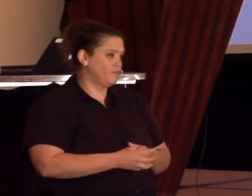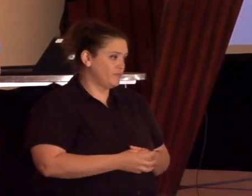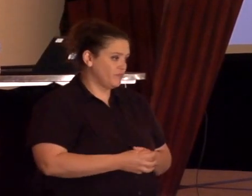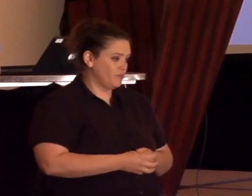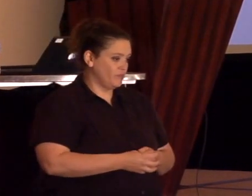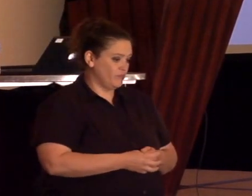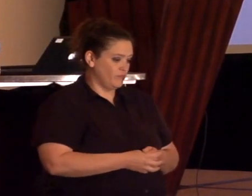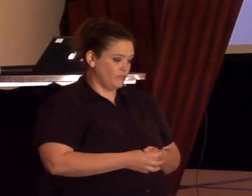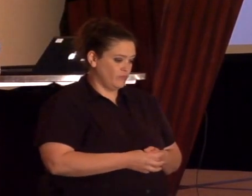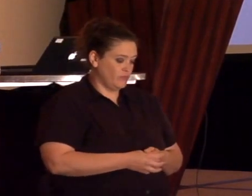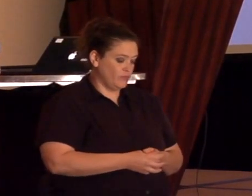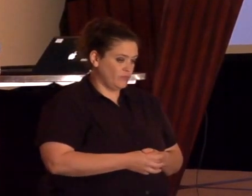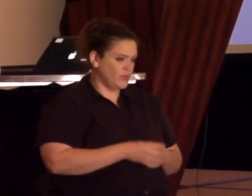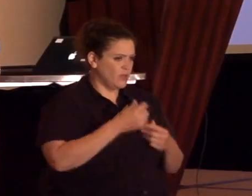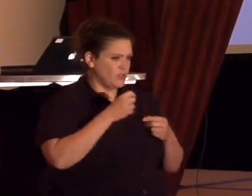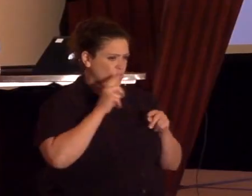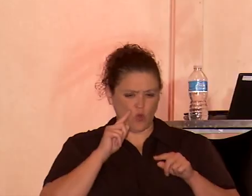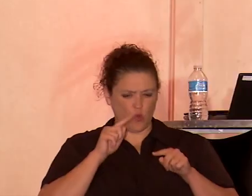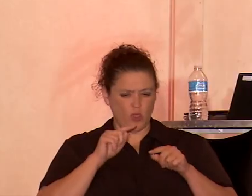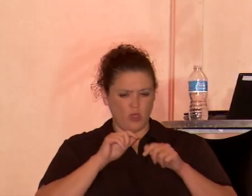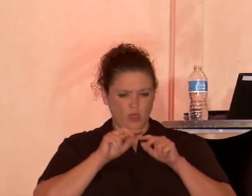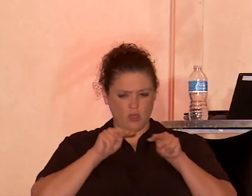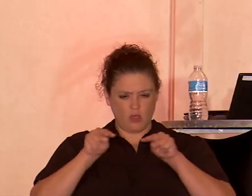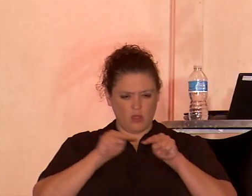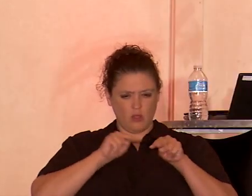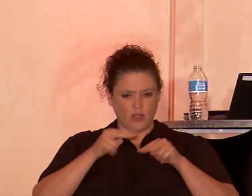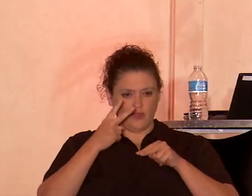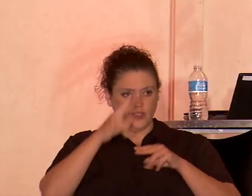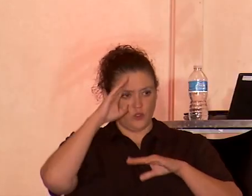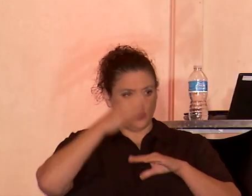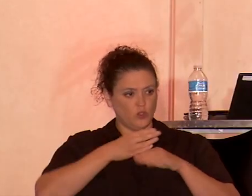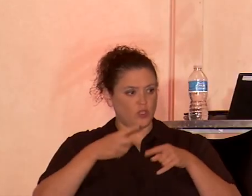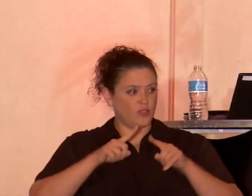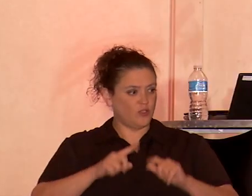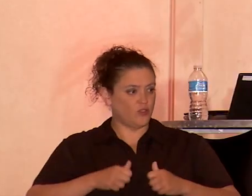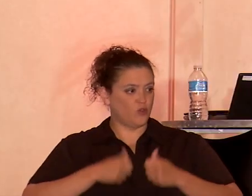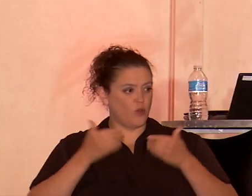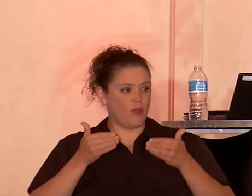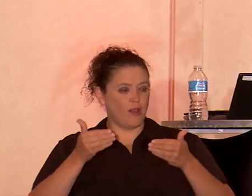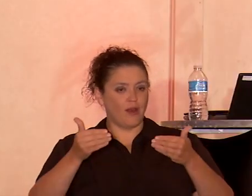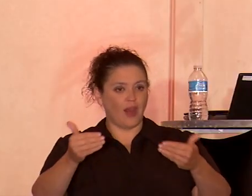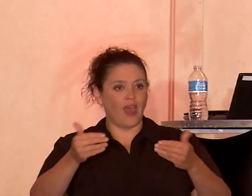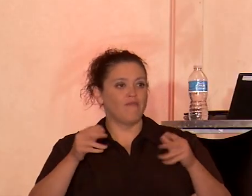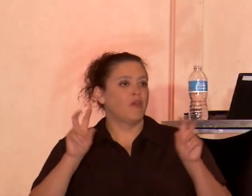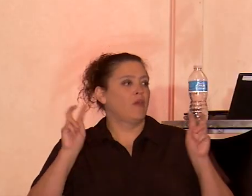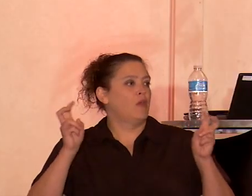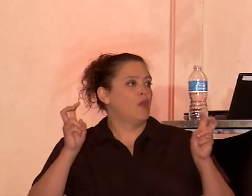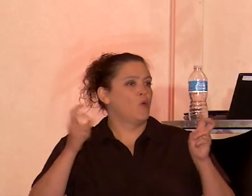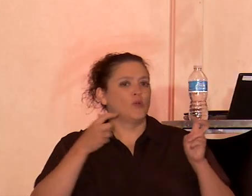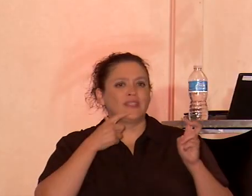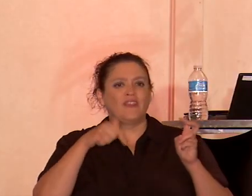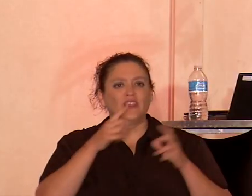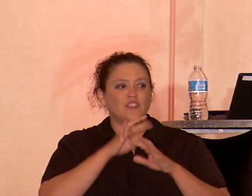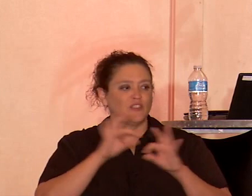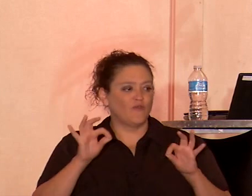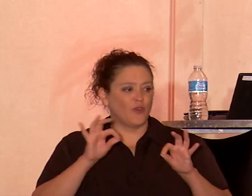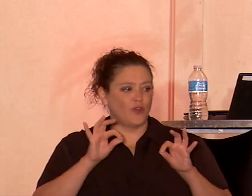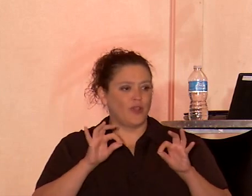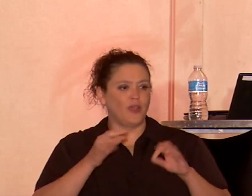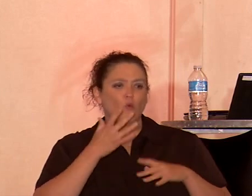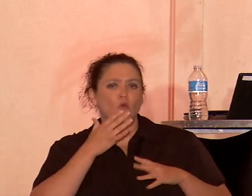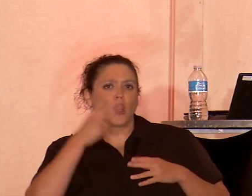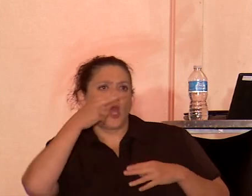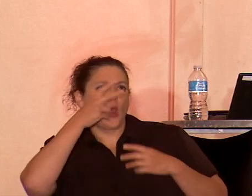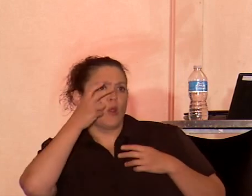And so if we follow these two sons throughout life in this colorblind land of the free, one will have